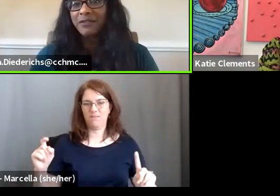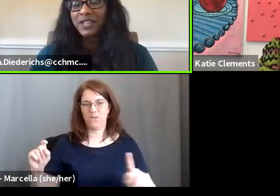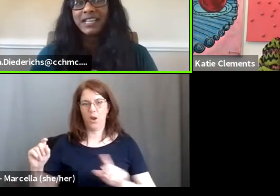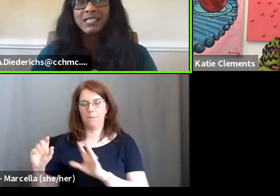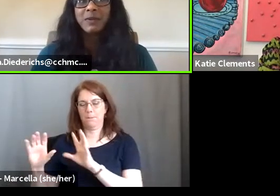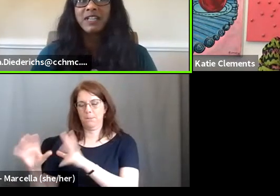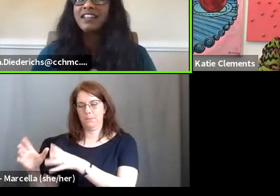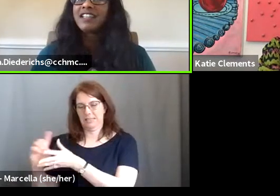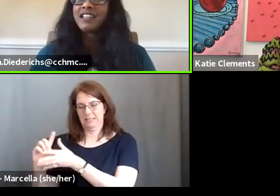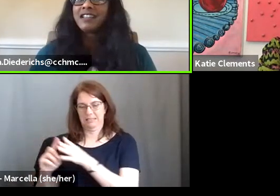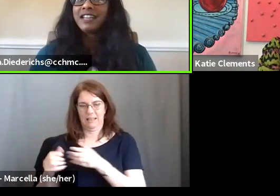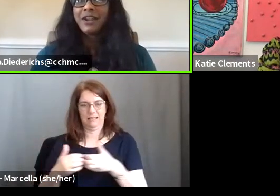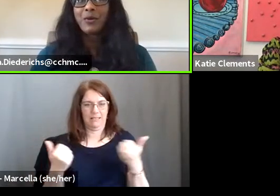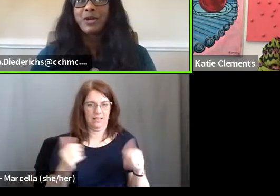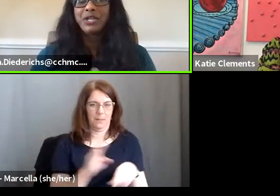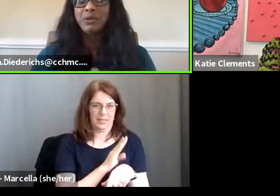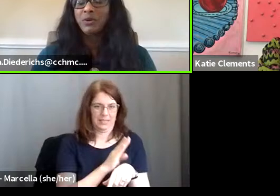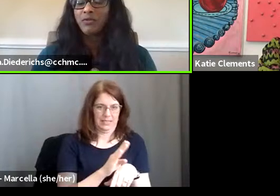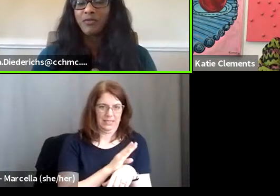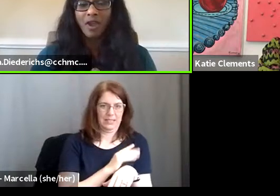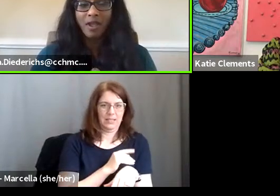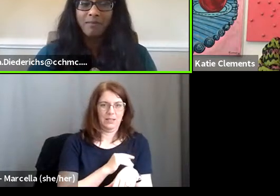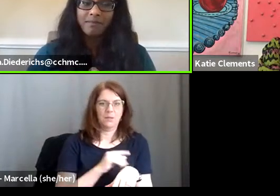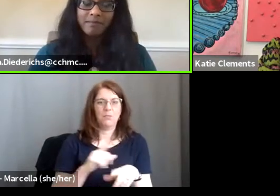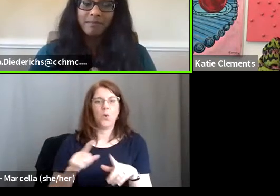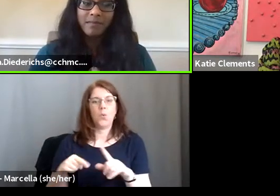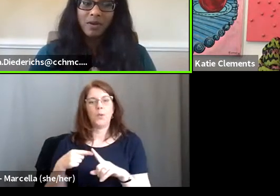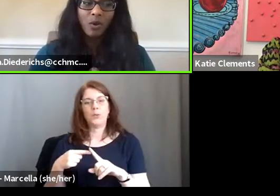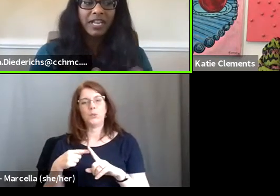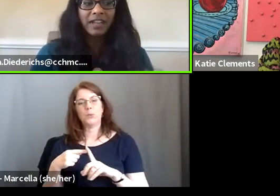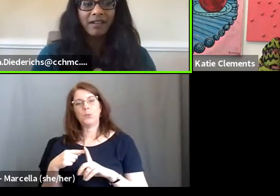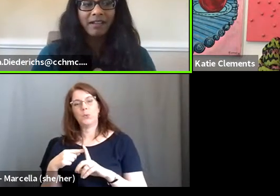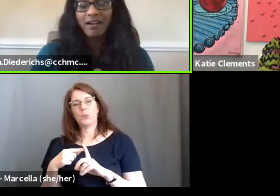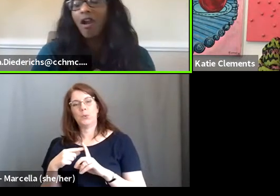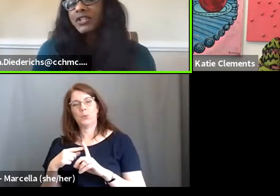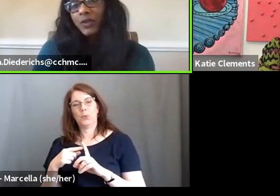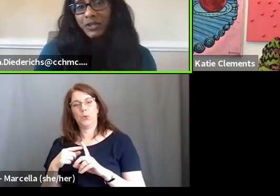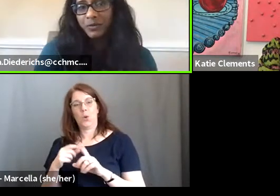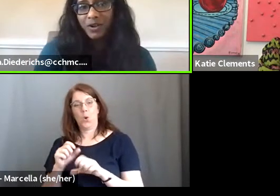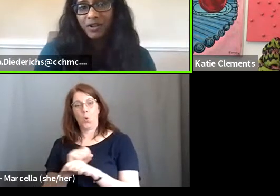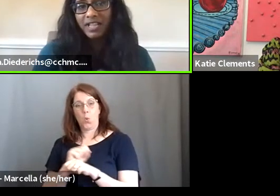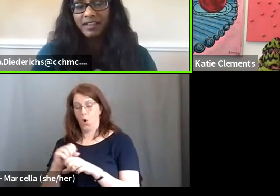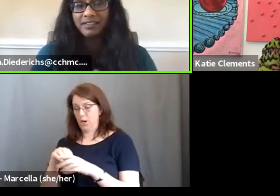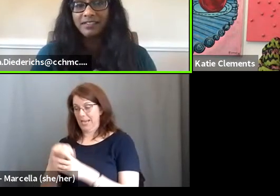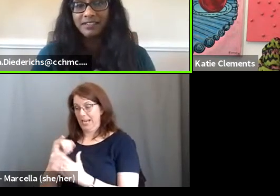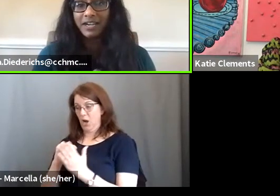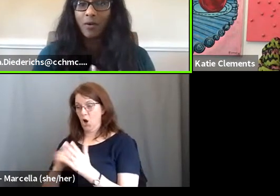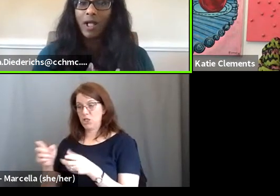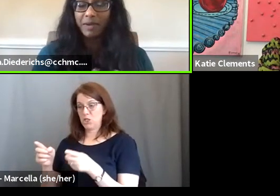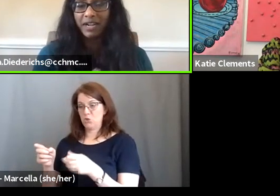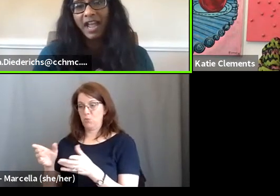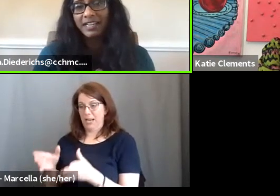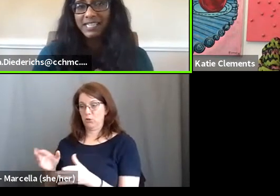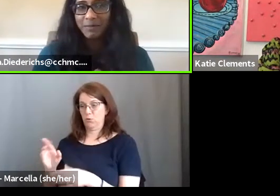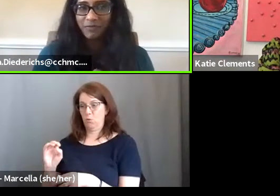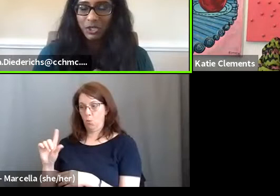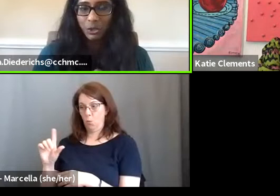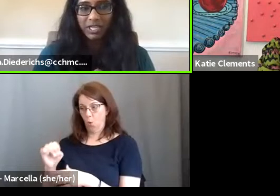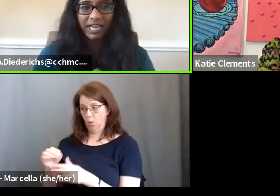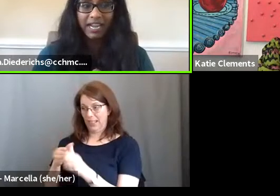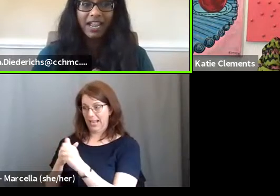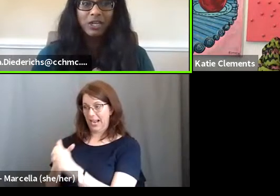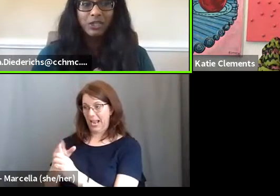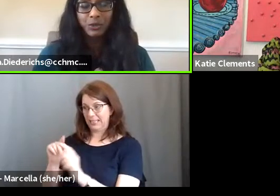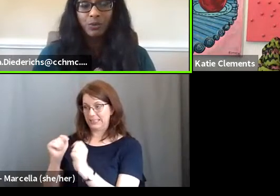business side of things, but, you know, when you move from working in an art director role and, you know, helping guide a team